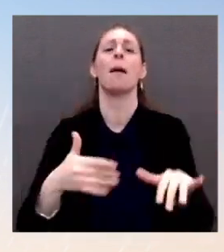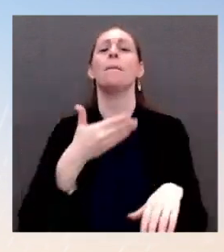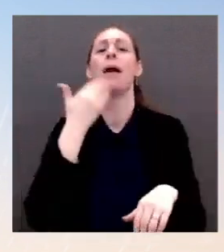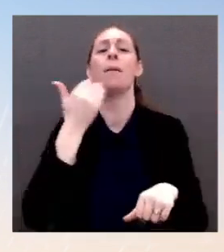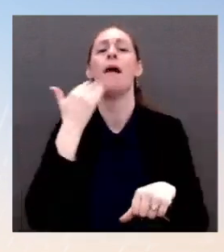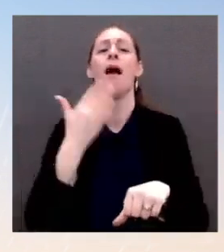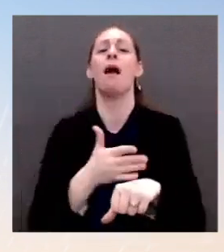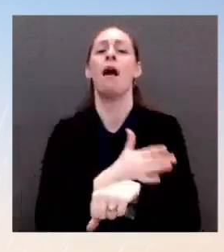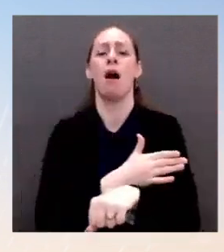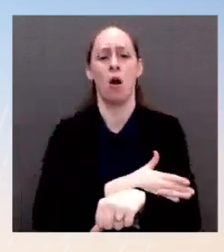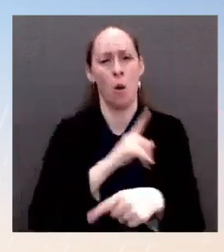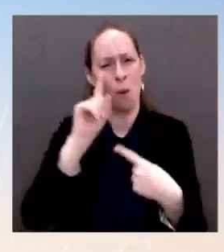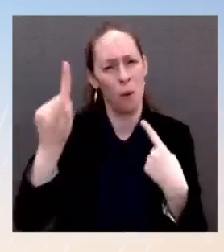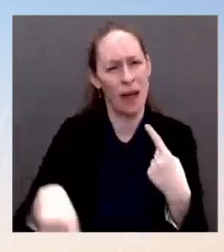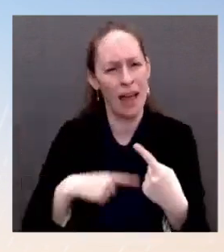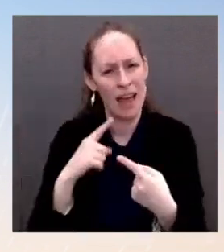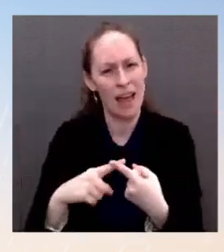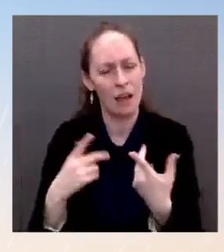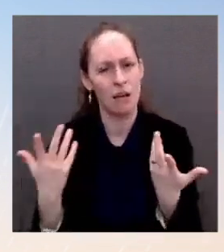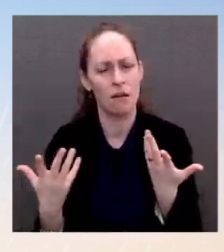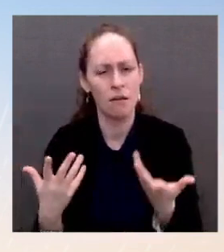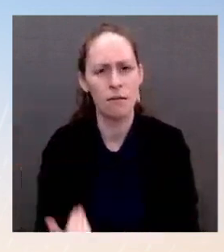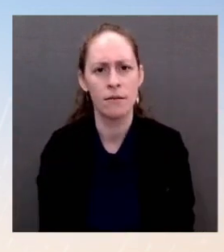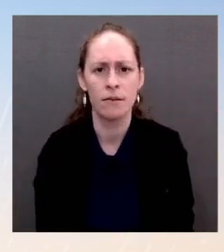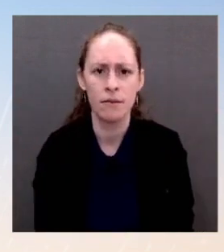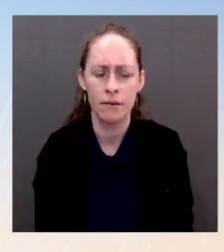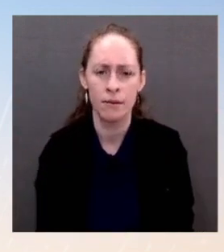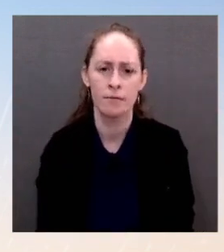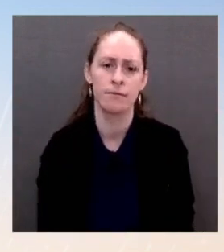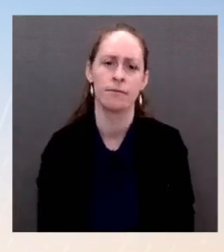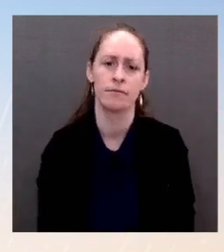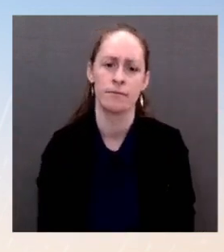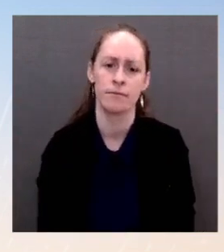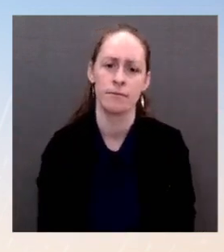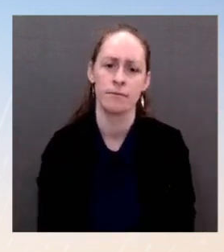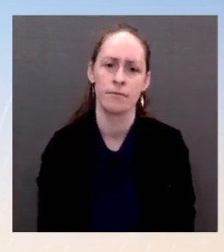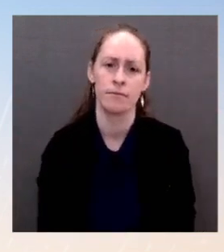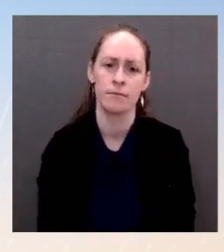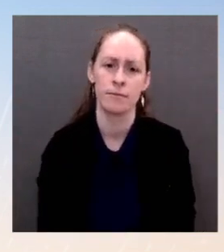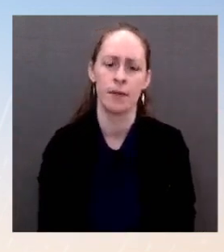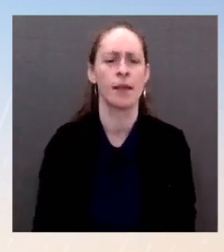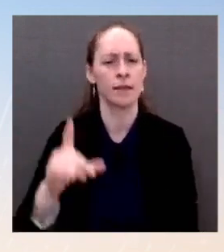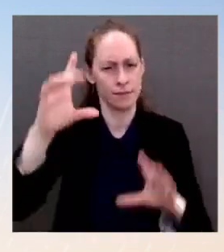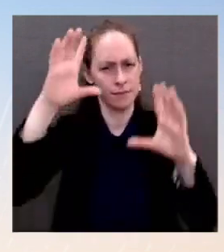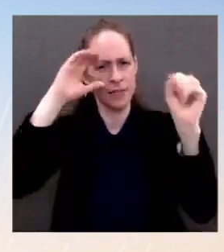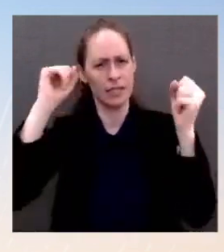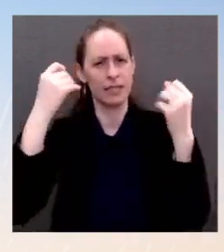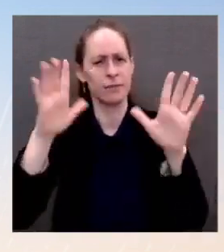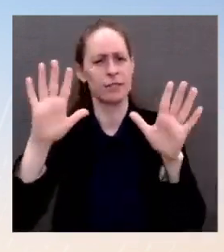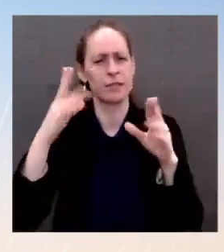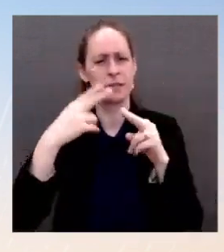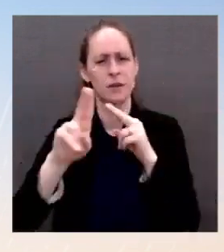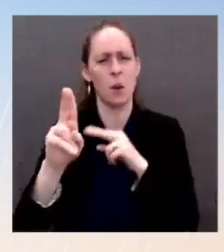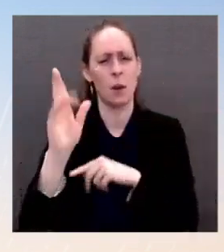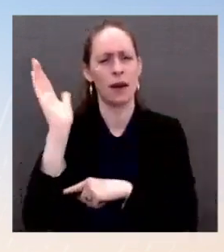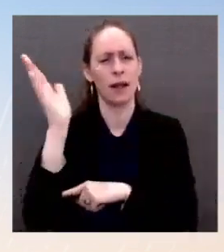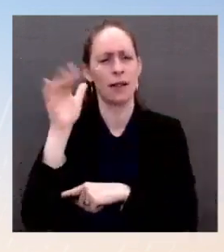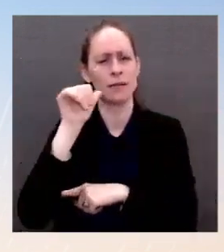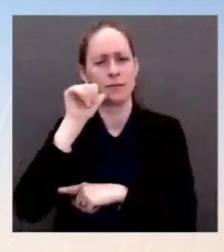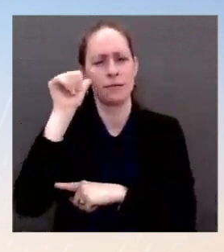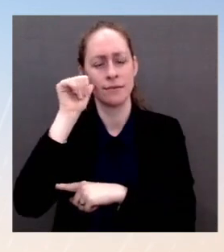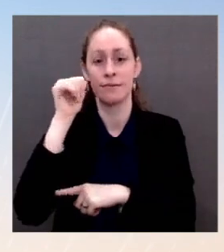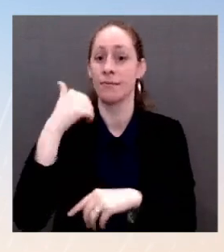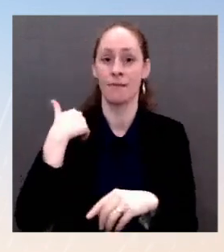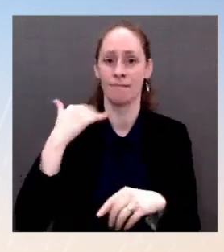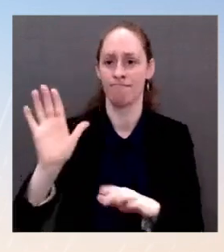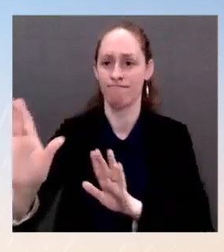the President talked about this a little bit yesterday. But part of that, and I don't have an exact timeline on it because they all have different implementation efforts, but some tangible things are